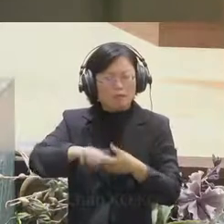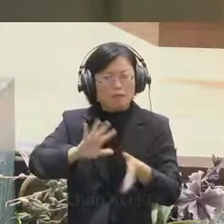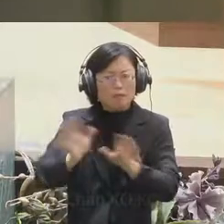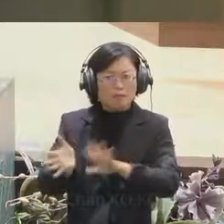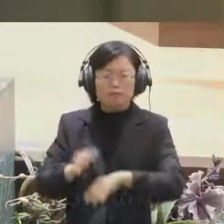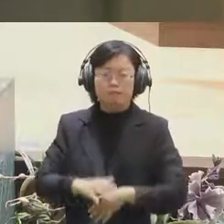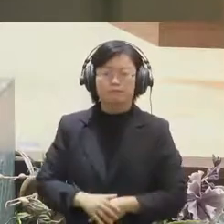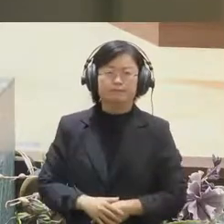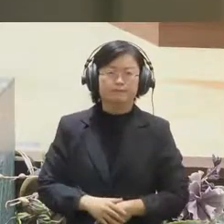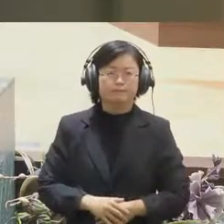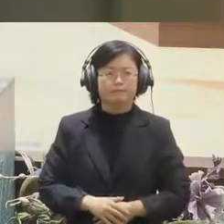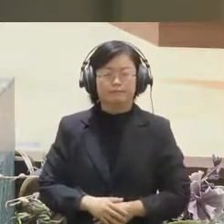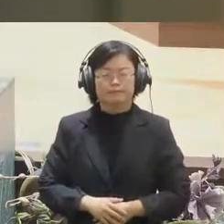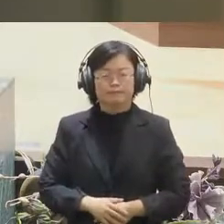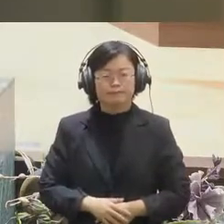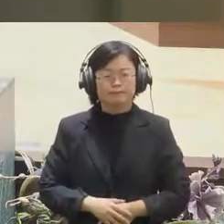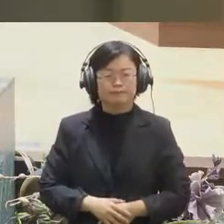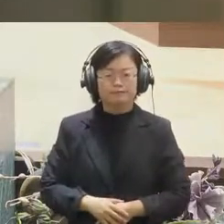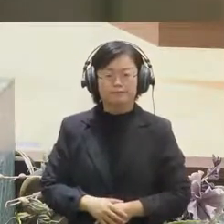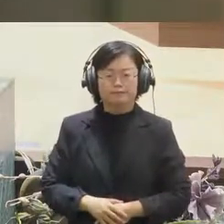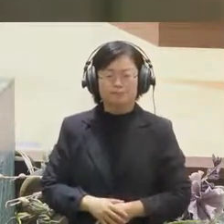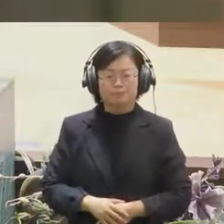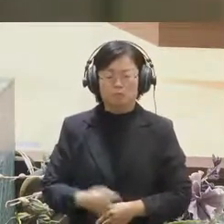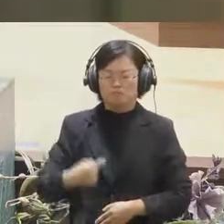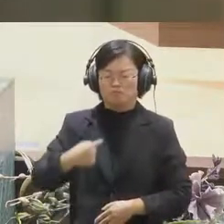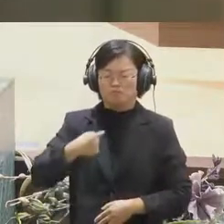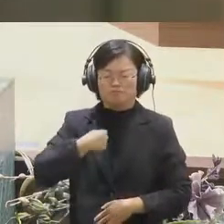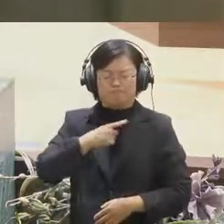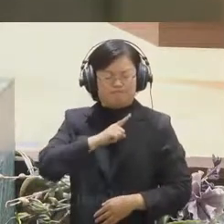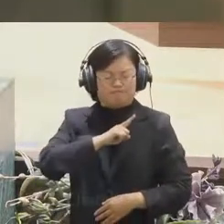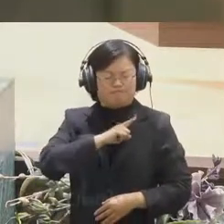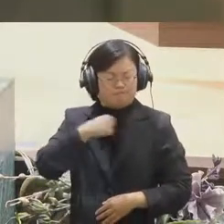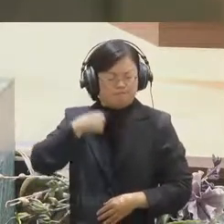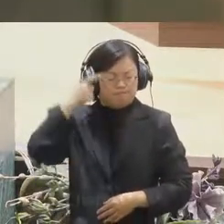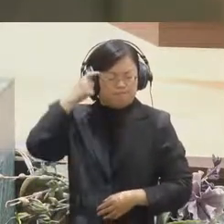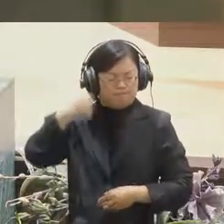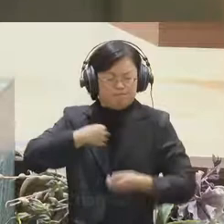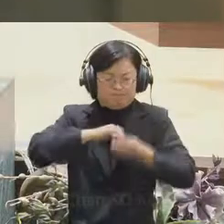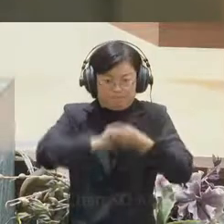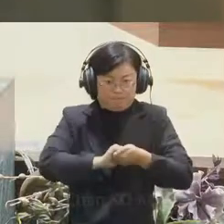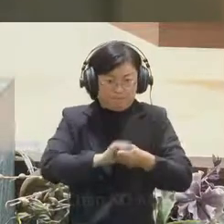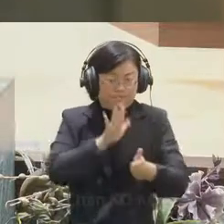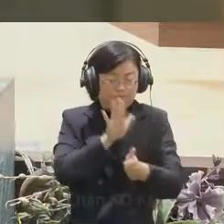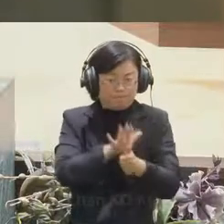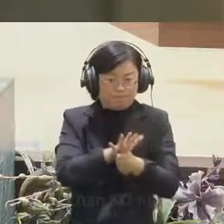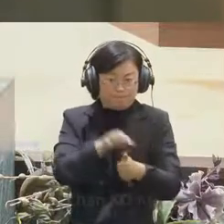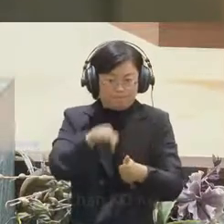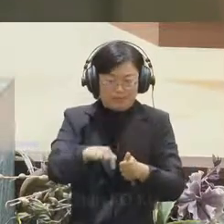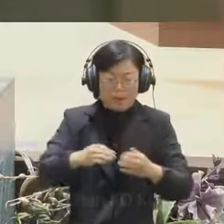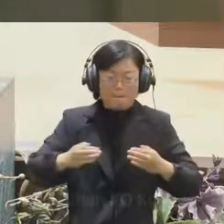So when I have decided that I will build the dashboard, coronavirus dashboard for Myanmar,